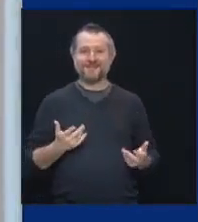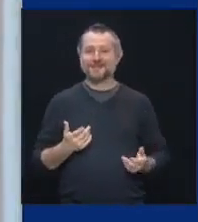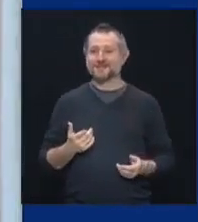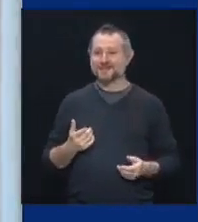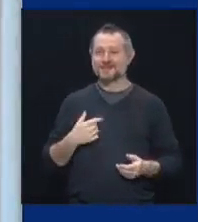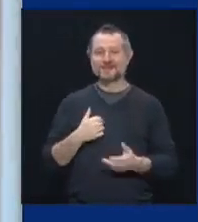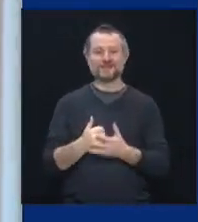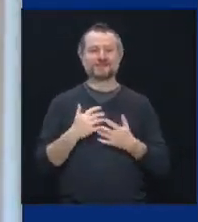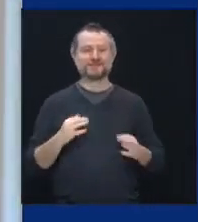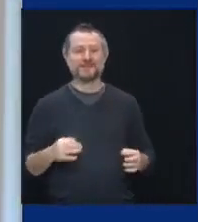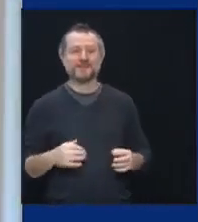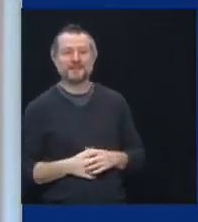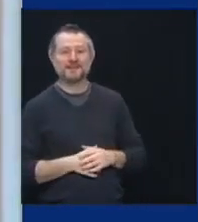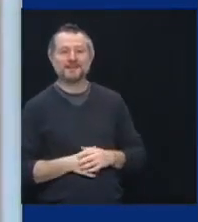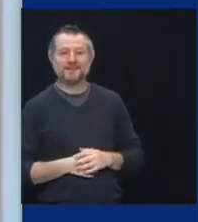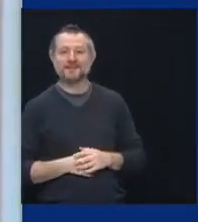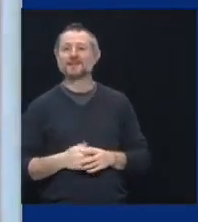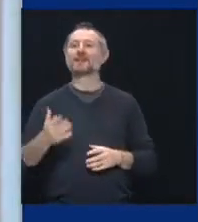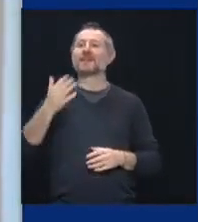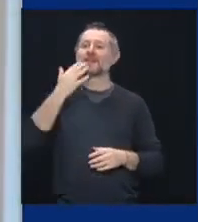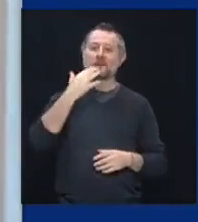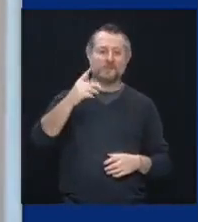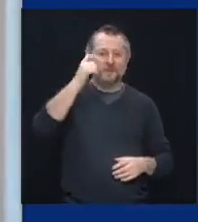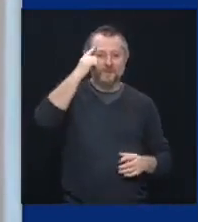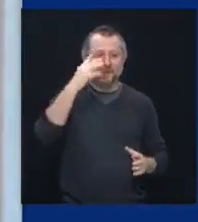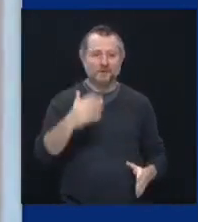Thank you, Governor. And thank you, Dr. Zucker.